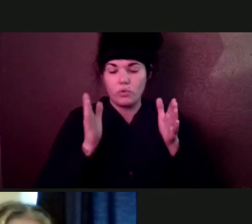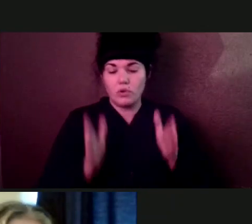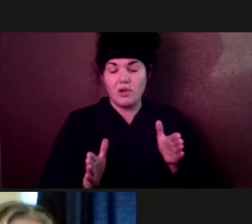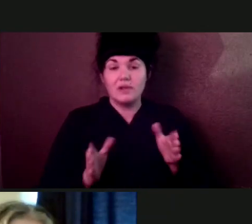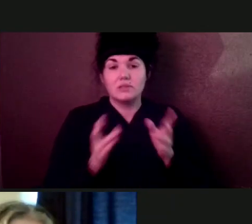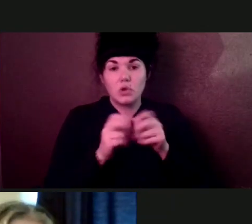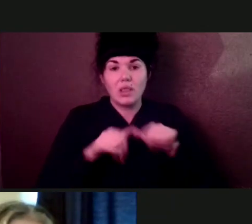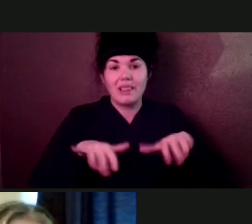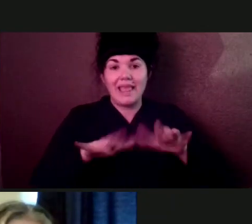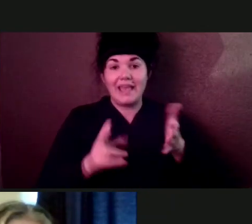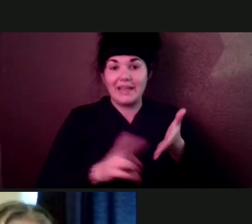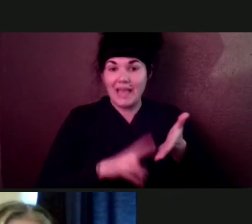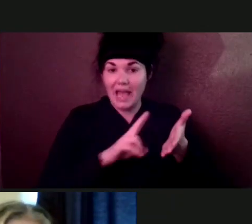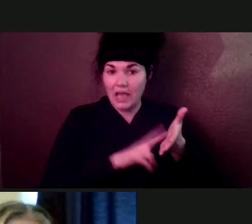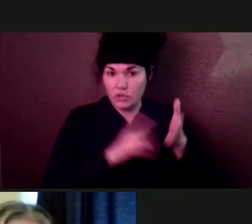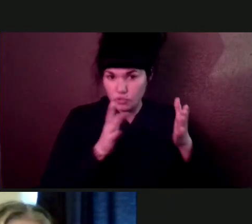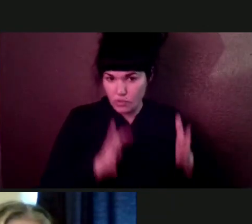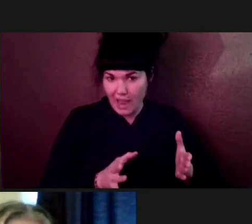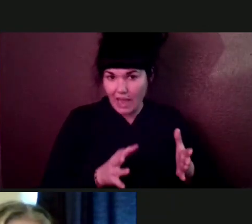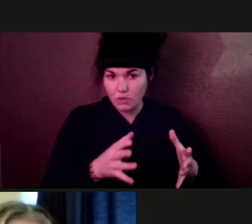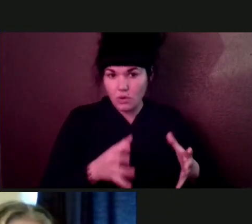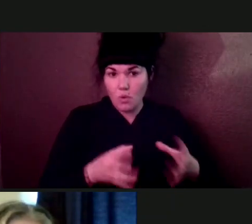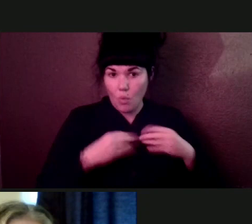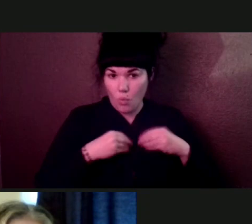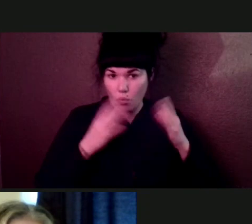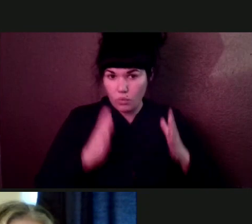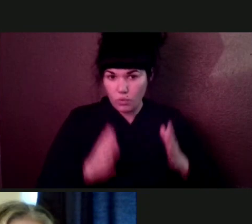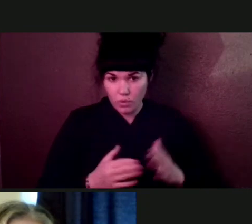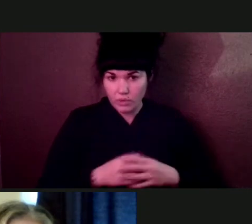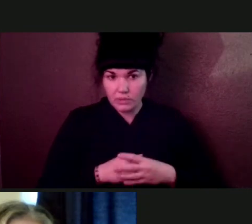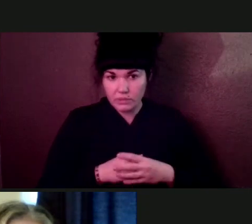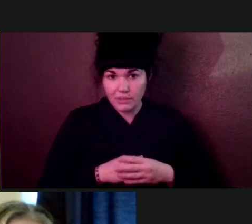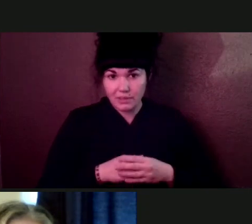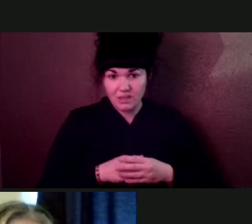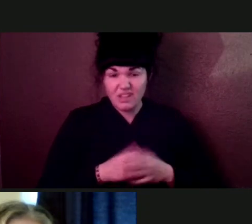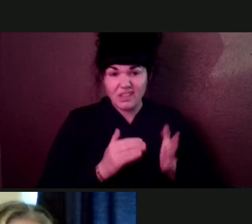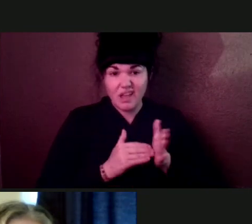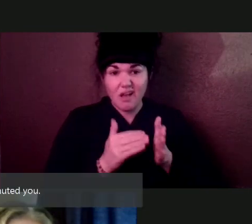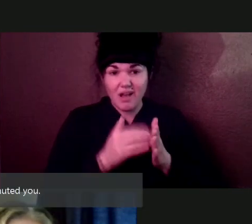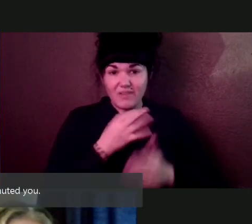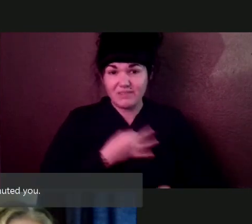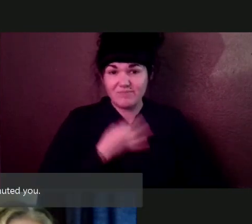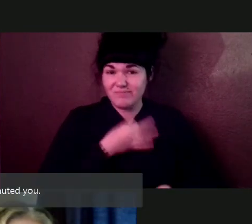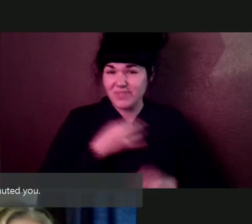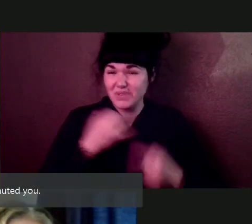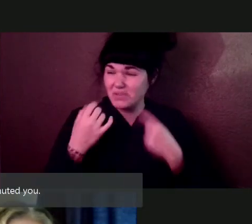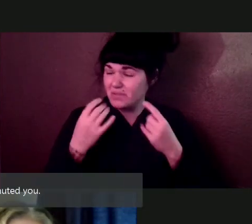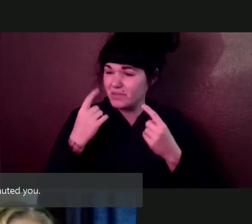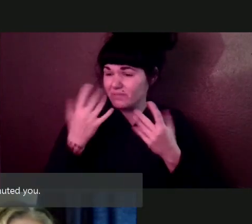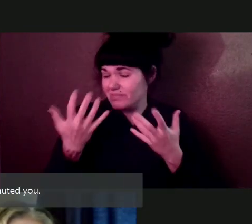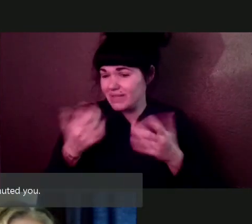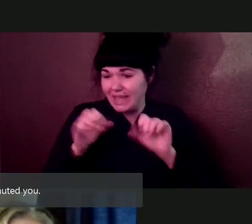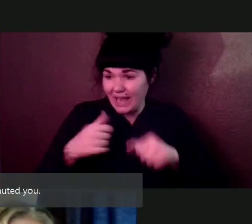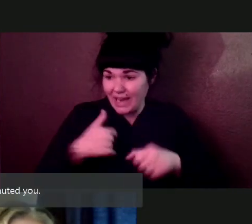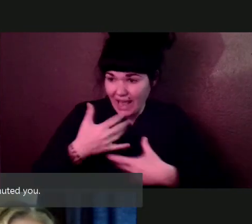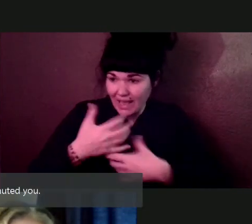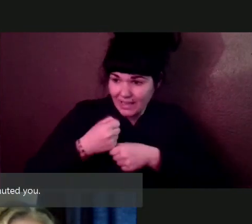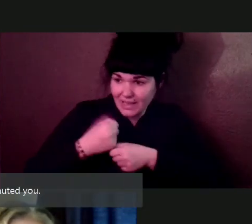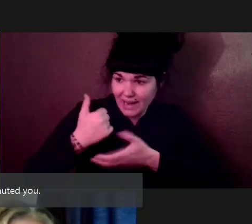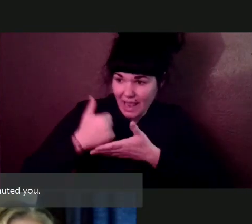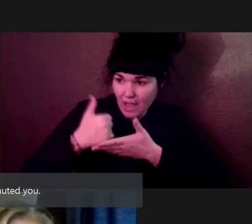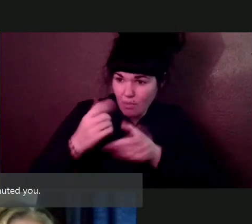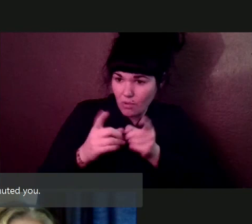and land contract holders, like what, what kind of help can I get? Can I get a little help too? Everybody is struggling.